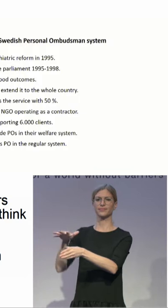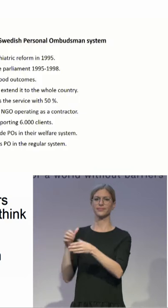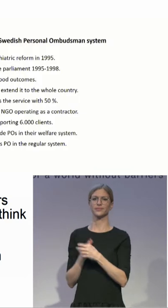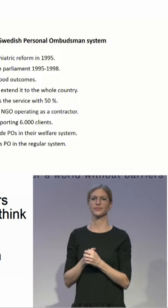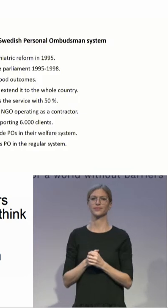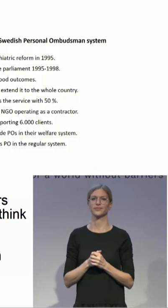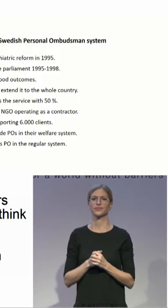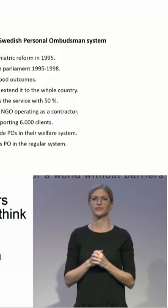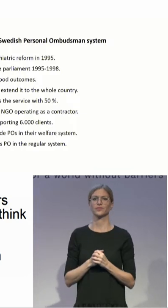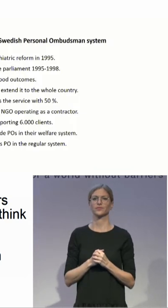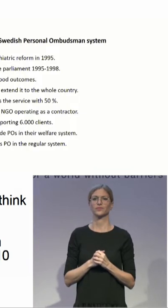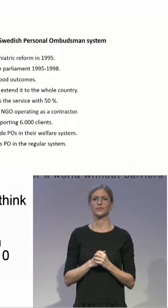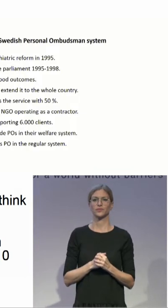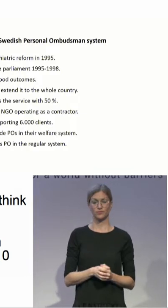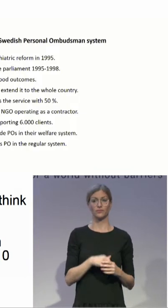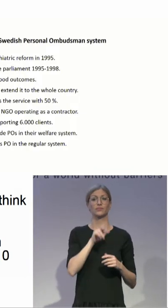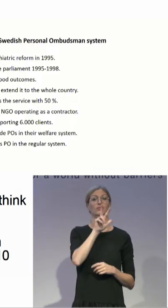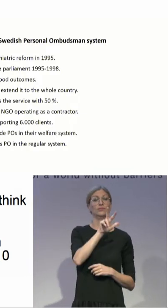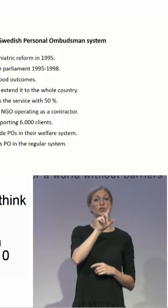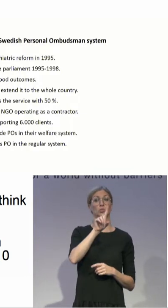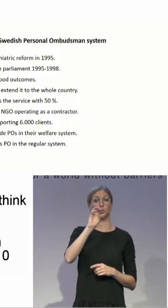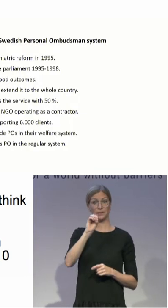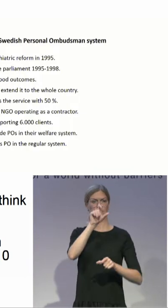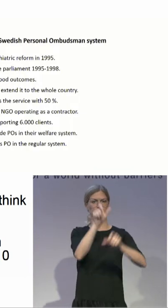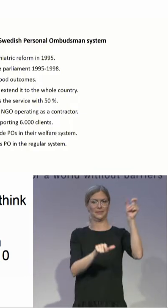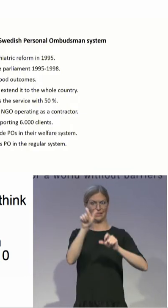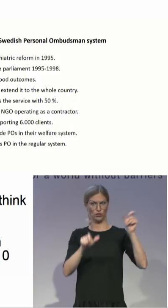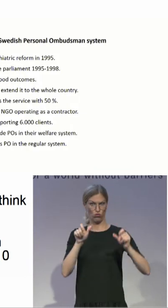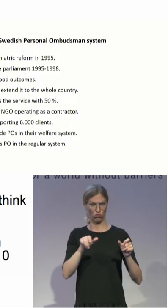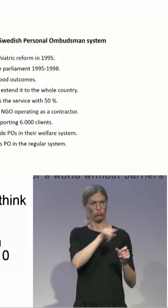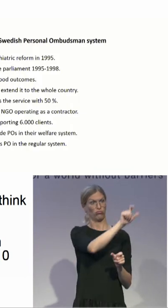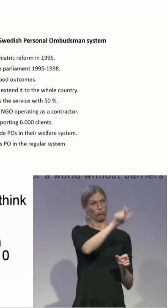that provides supportive decision-making for more than 6,000 individuals.